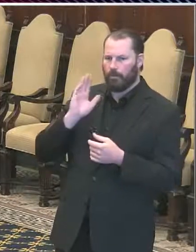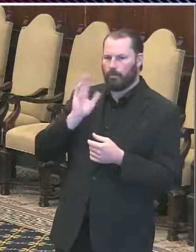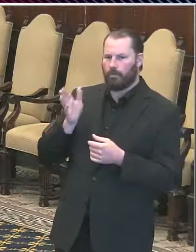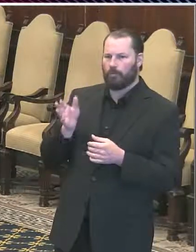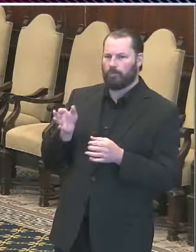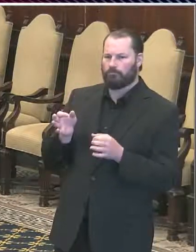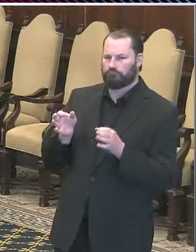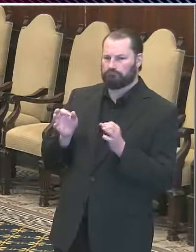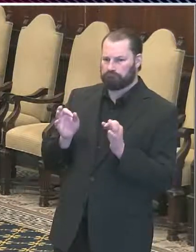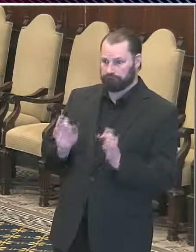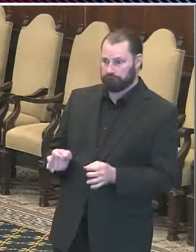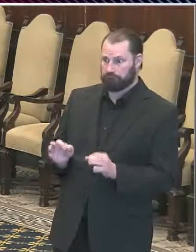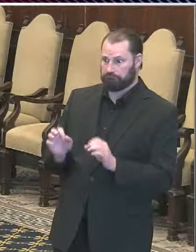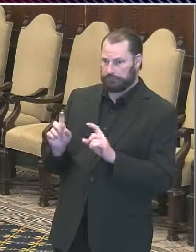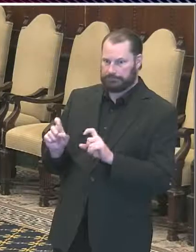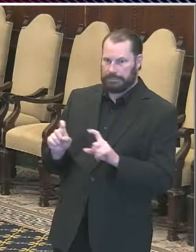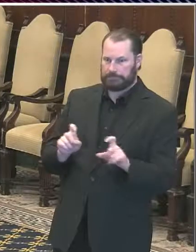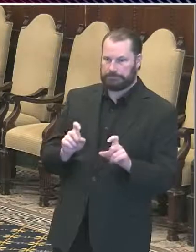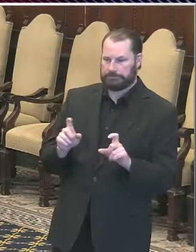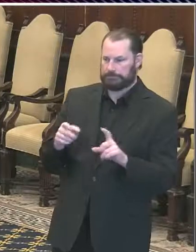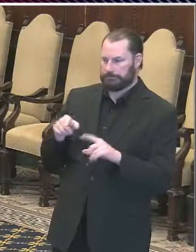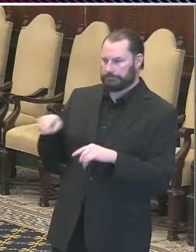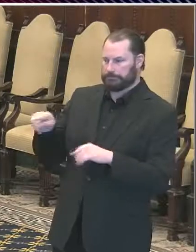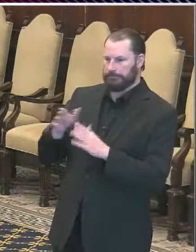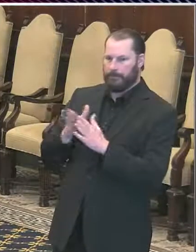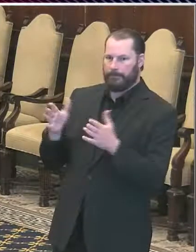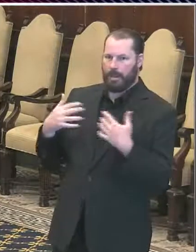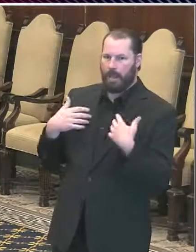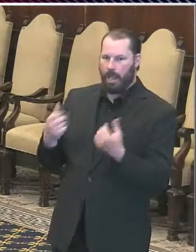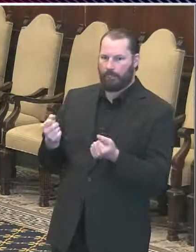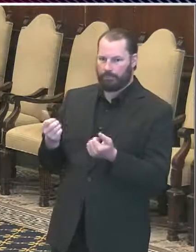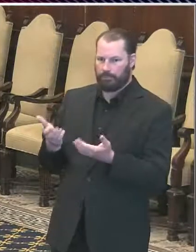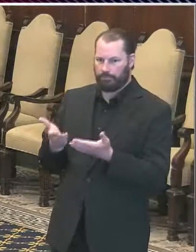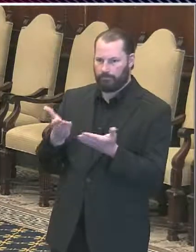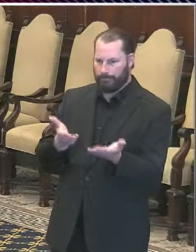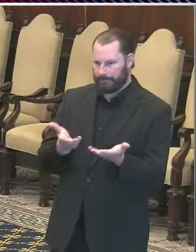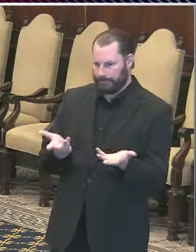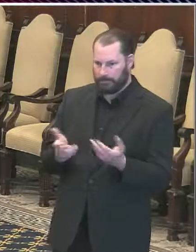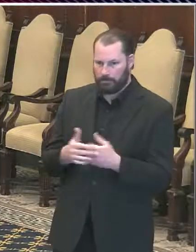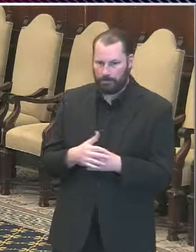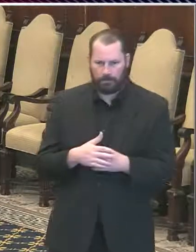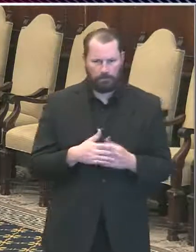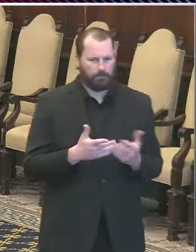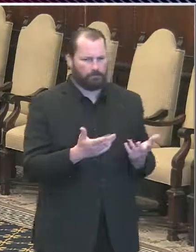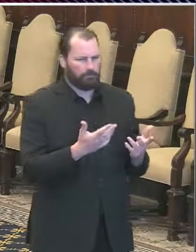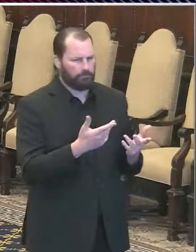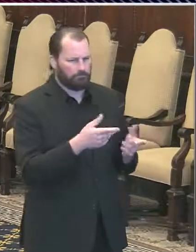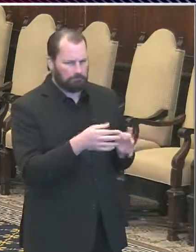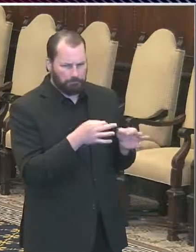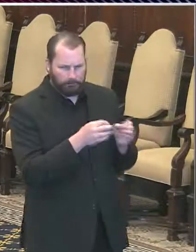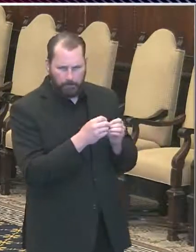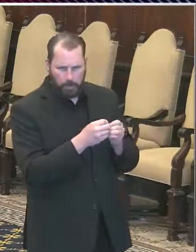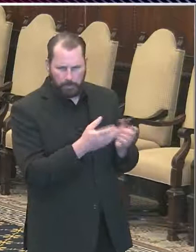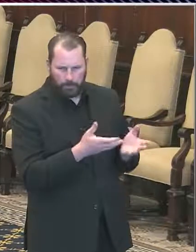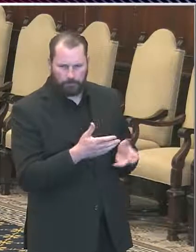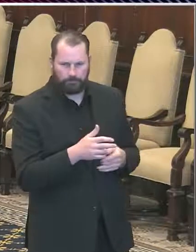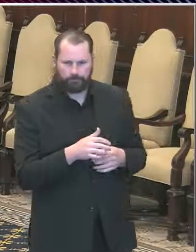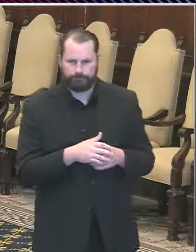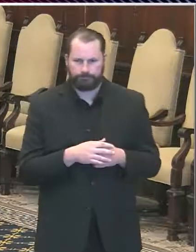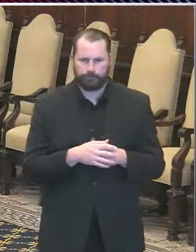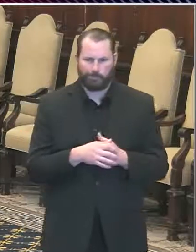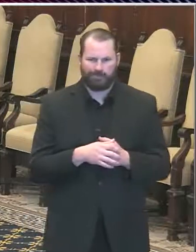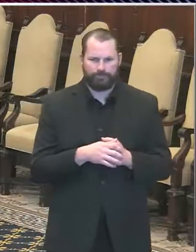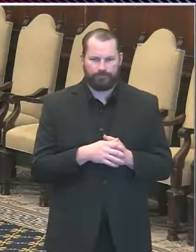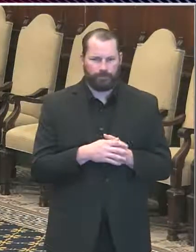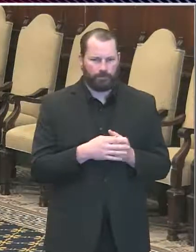around testing. Could you elaborate on that? You said earlier that this was made